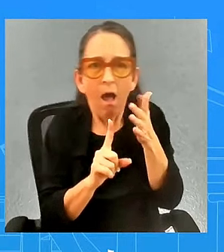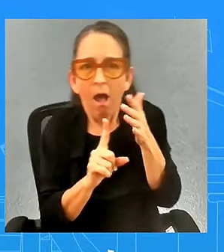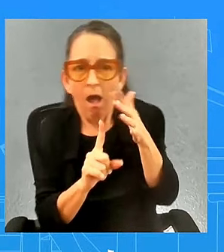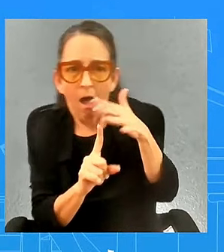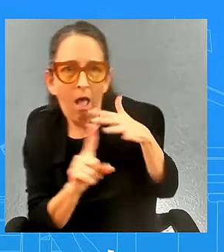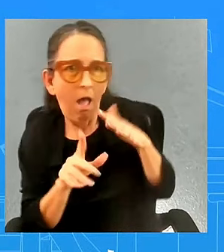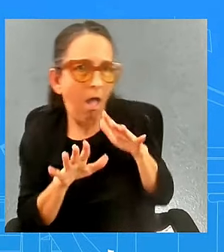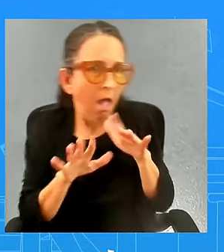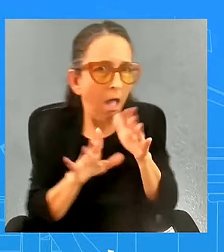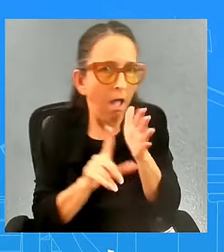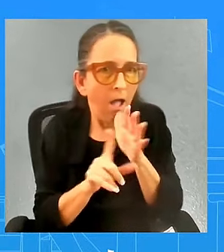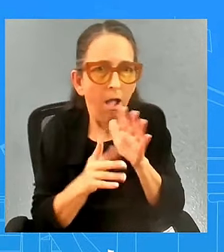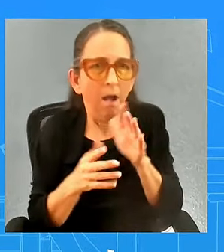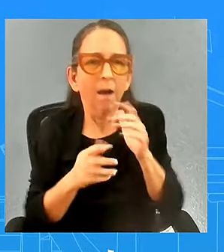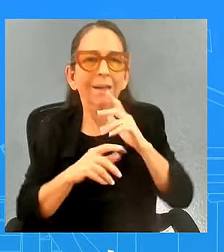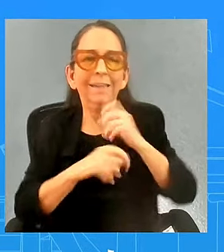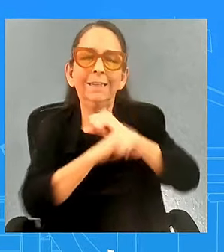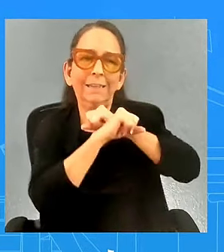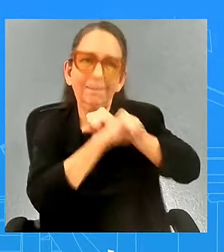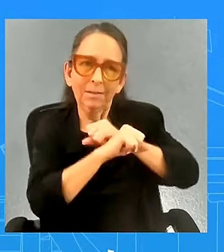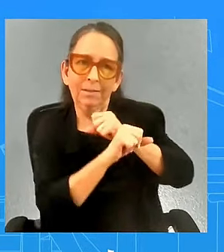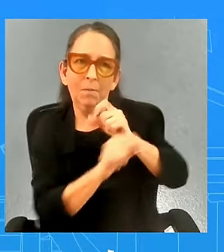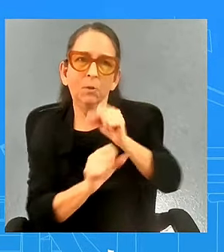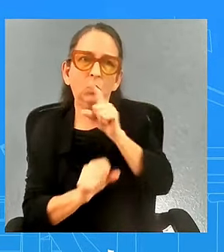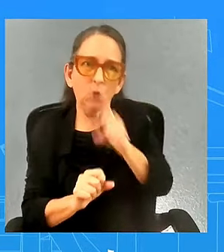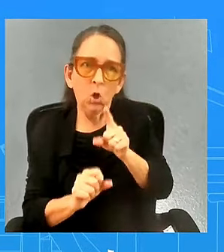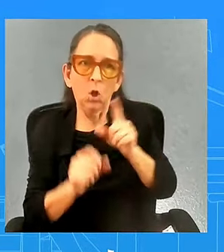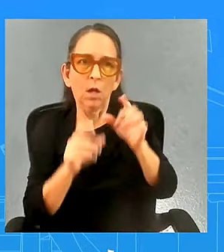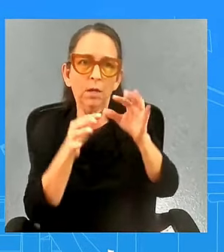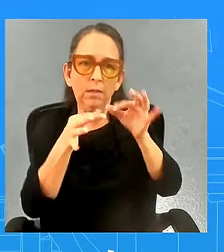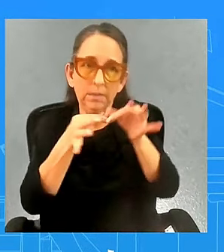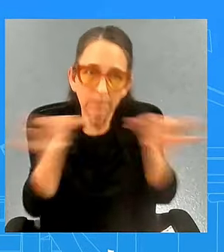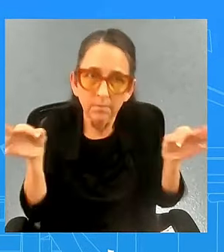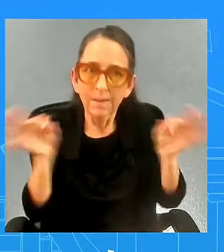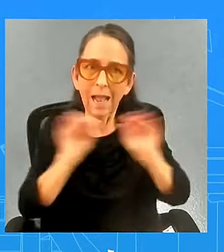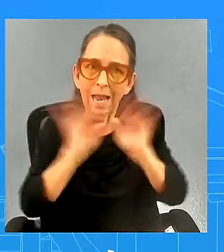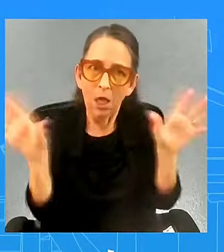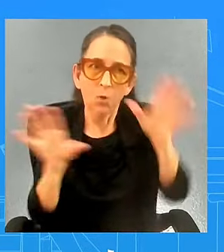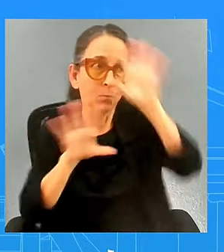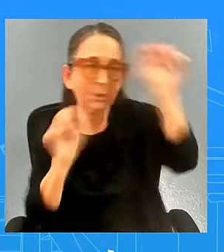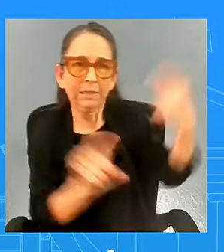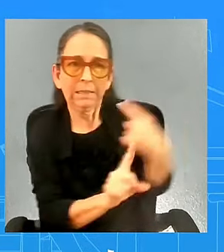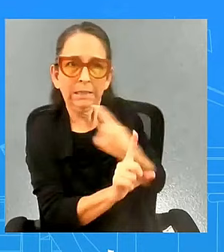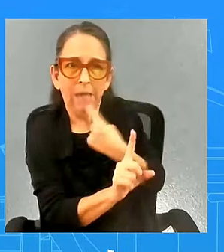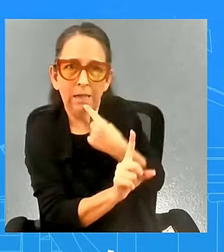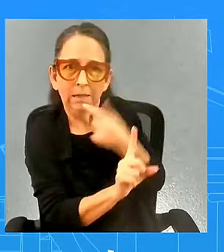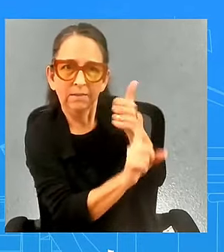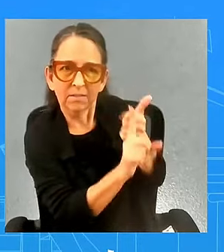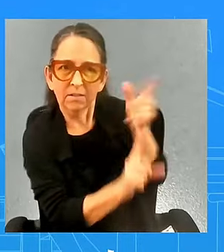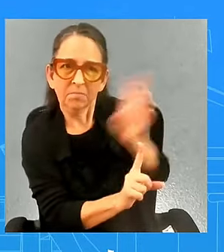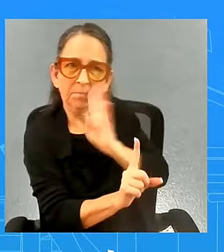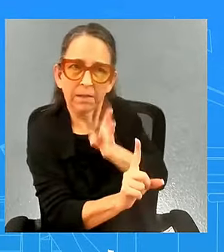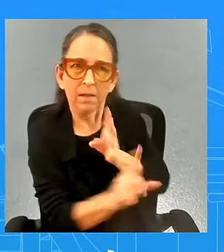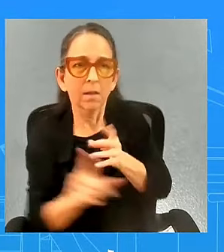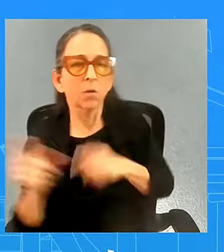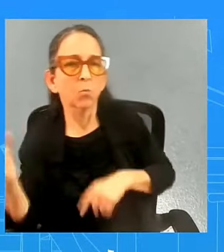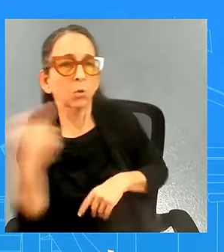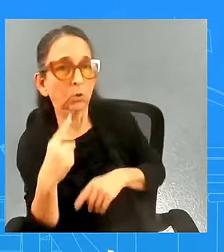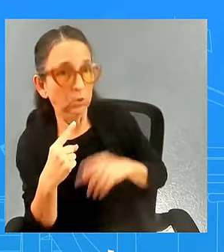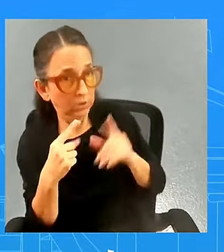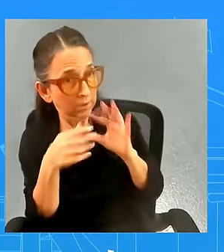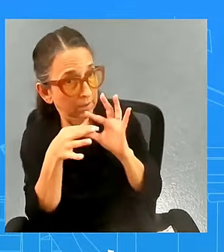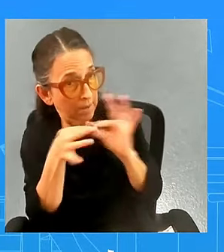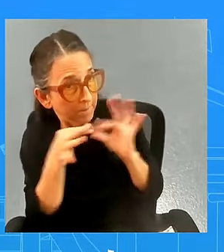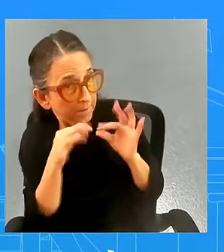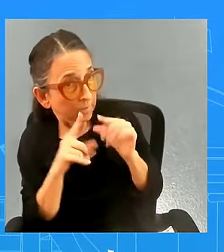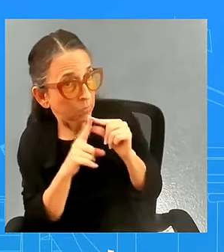we are laying out what the president said himself and he wanted to clarify that so those comments were made as the vice president was speaking about unity at